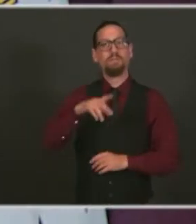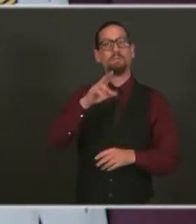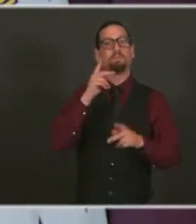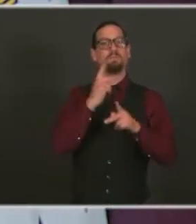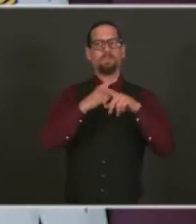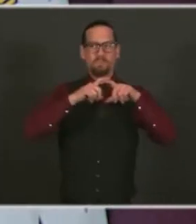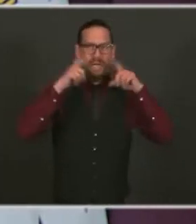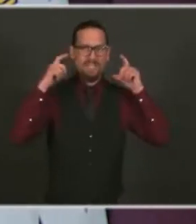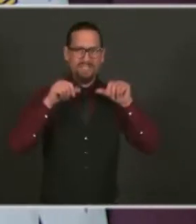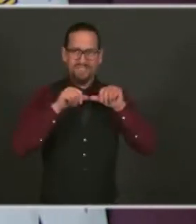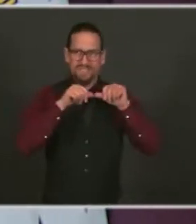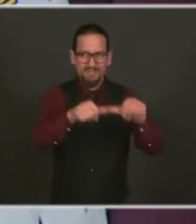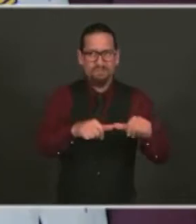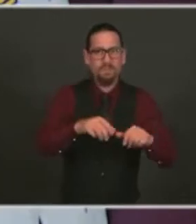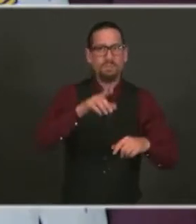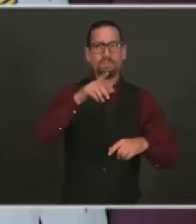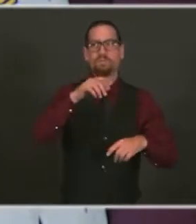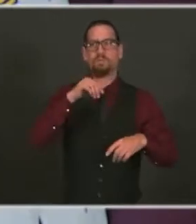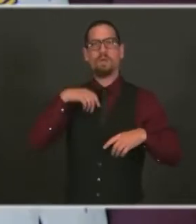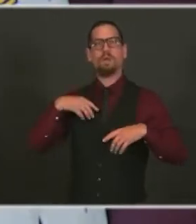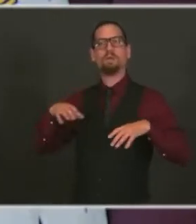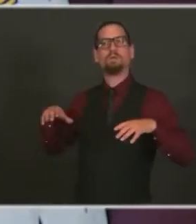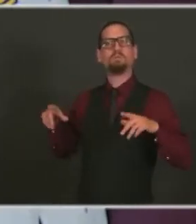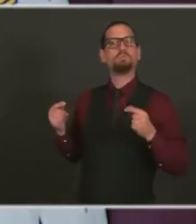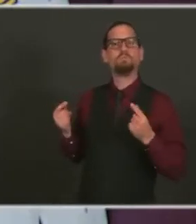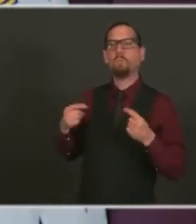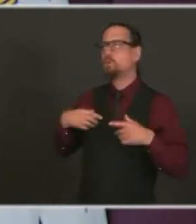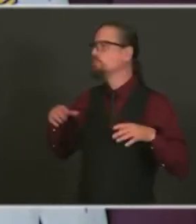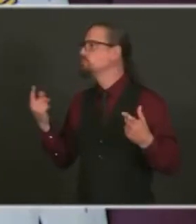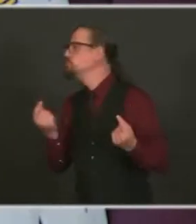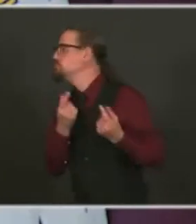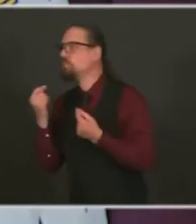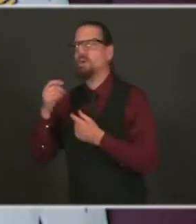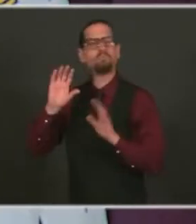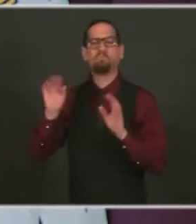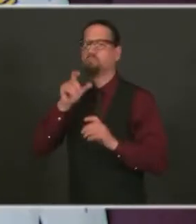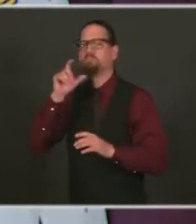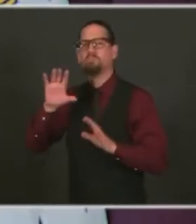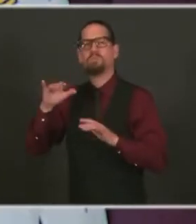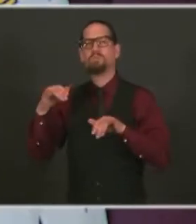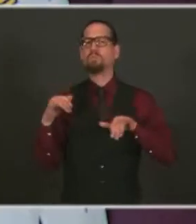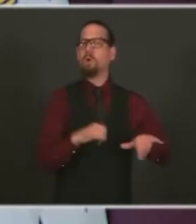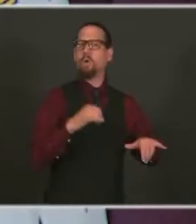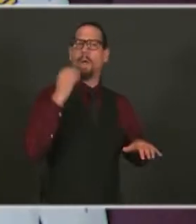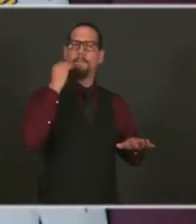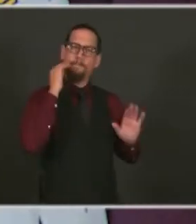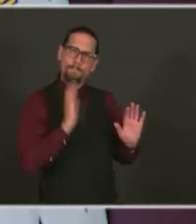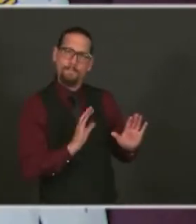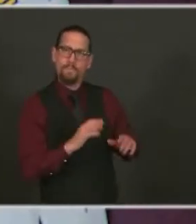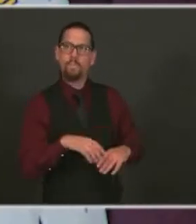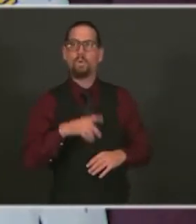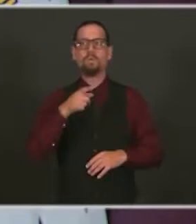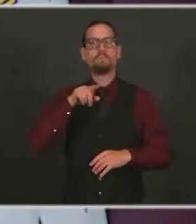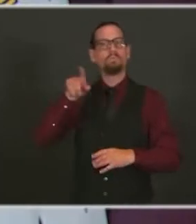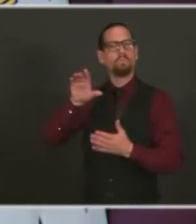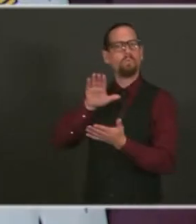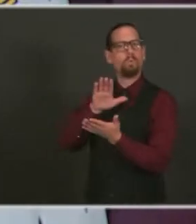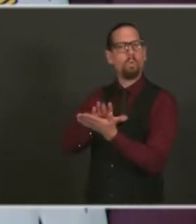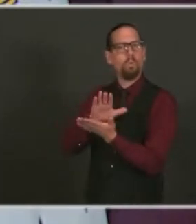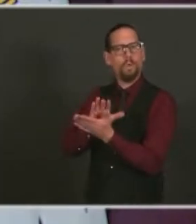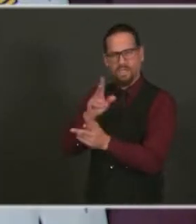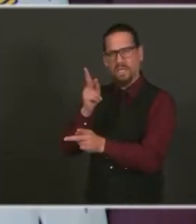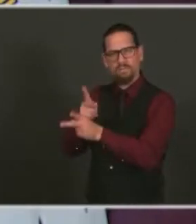Going to school is essential. Going to work is essential. Going to the doctor is essential. Going to the grocery store. I understand that